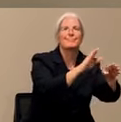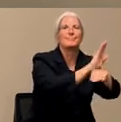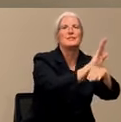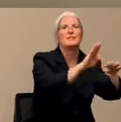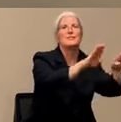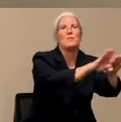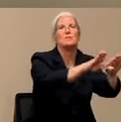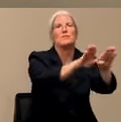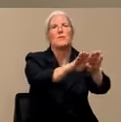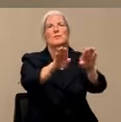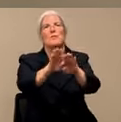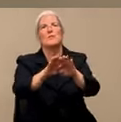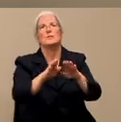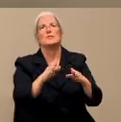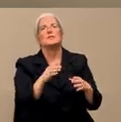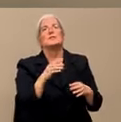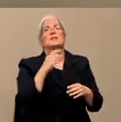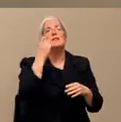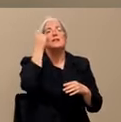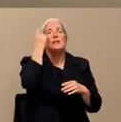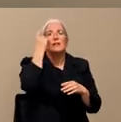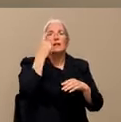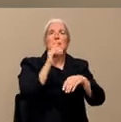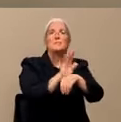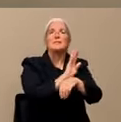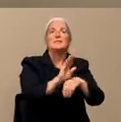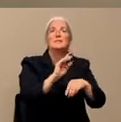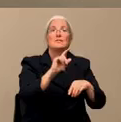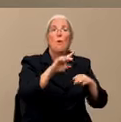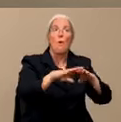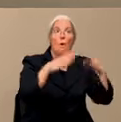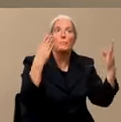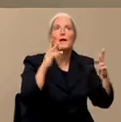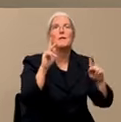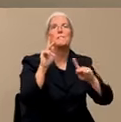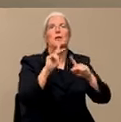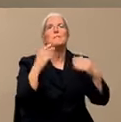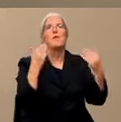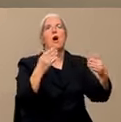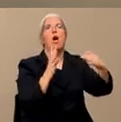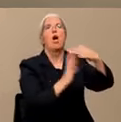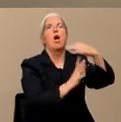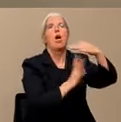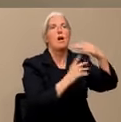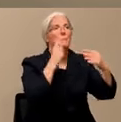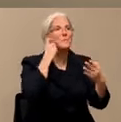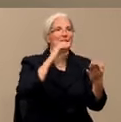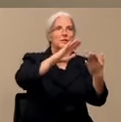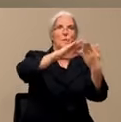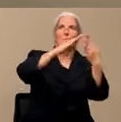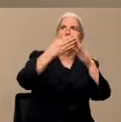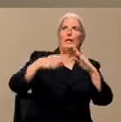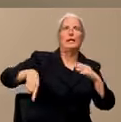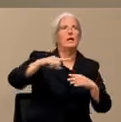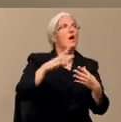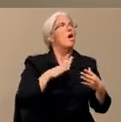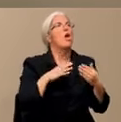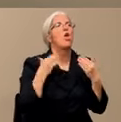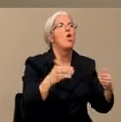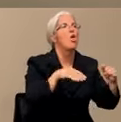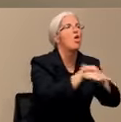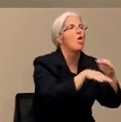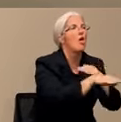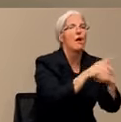businesses are only open and they only have people in them because you, the members of the community, are going in there. So if you know someone that's going to these